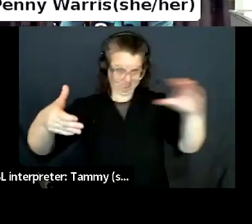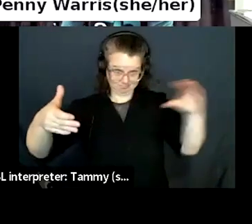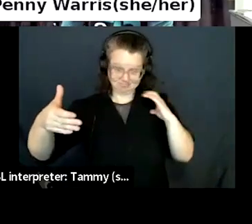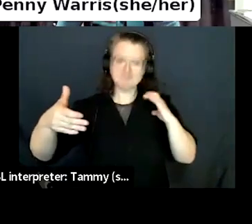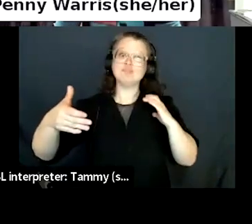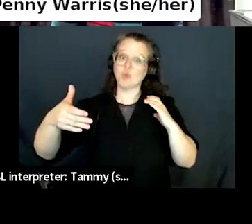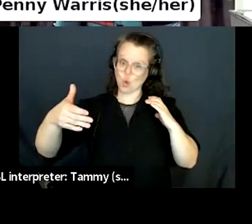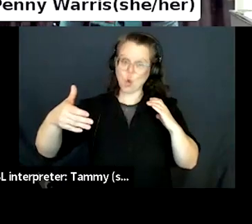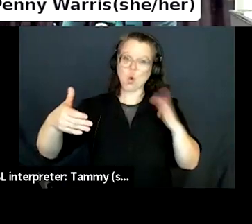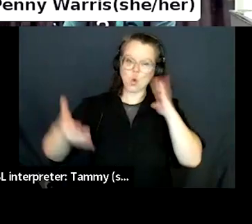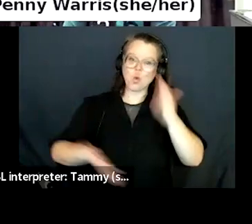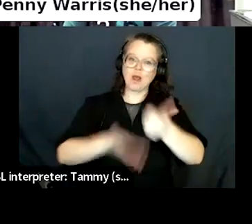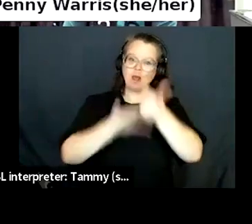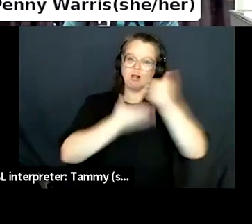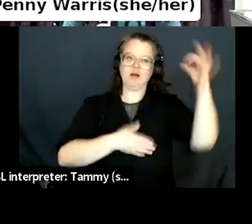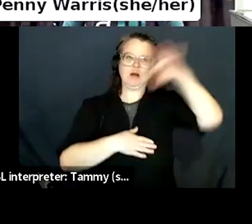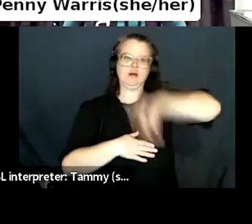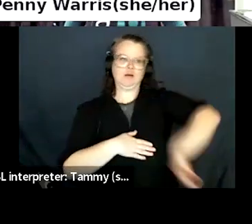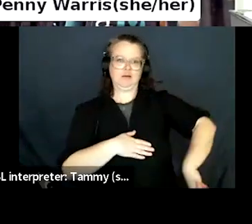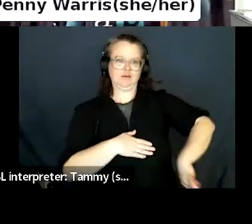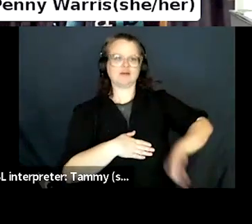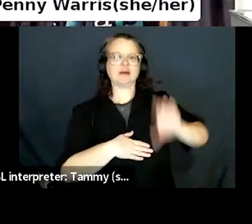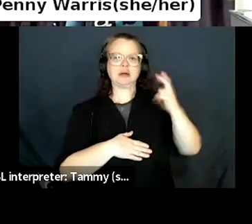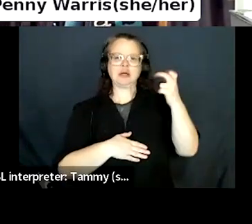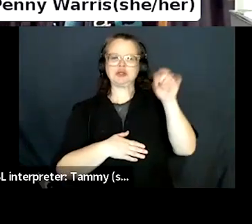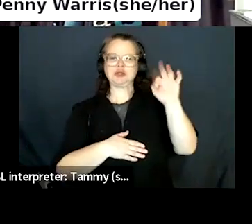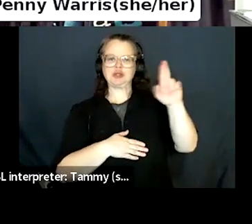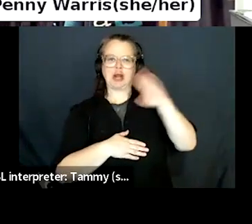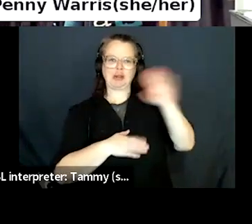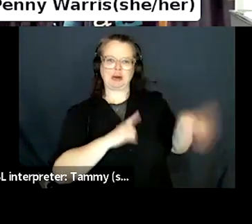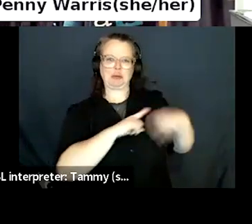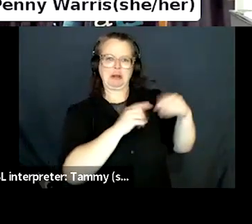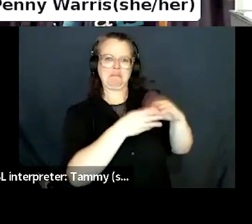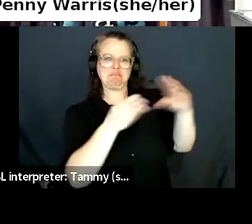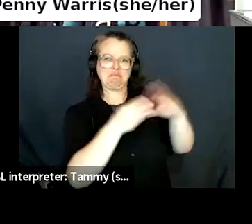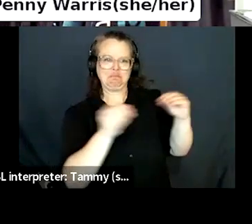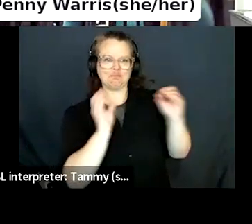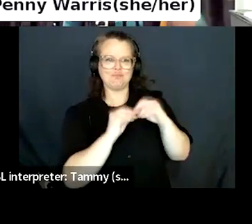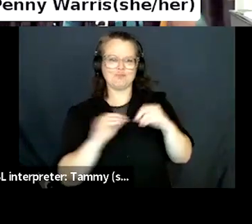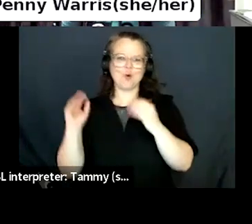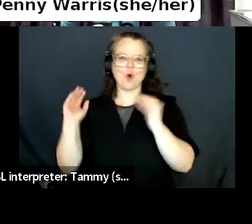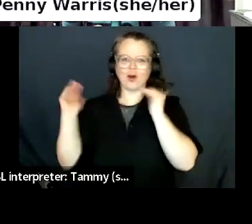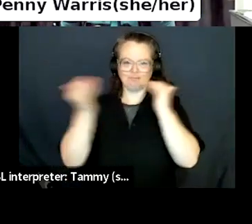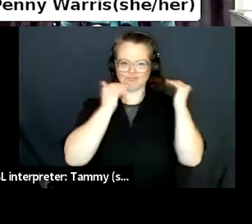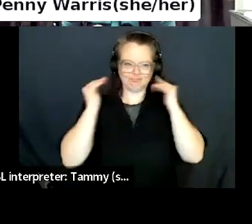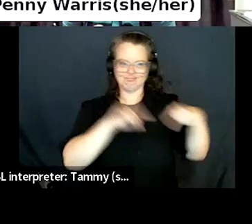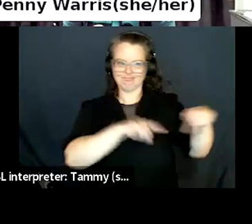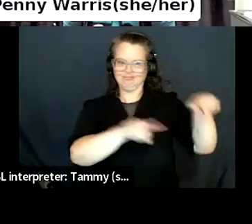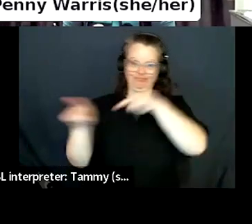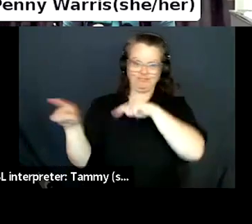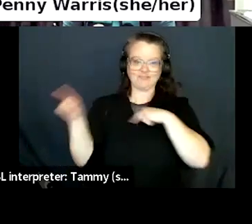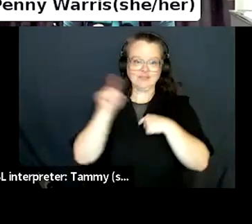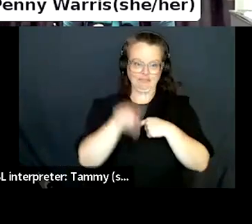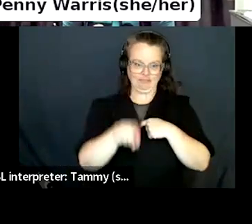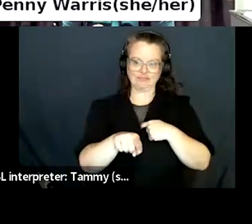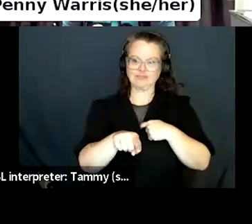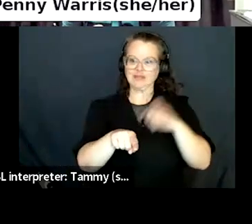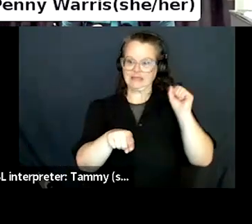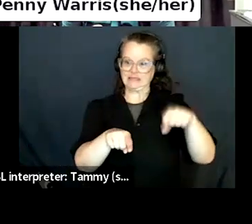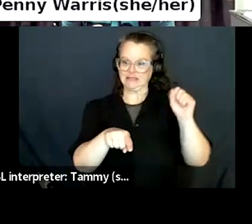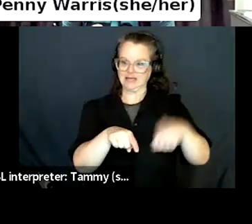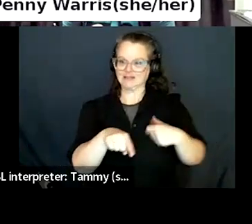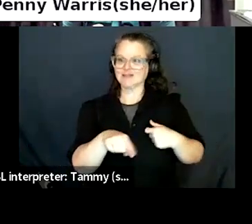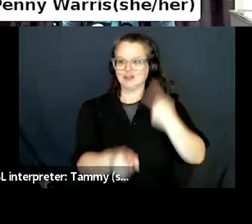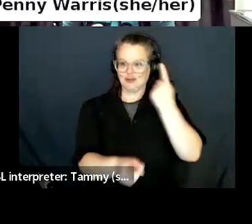Uh, yeah, I'll echo, uh, Penny's comment. Uh, CEBA is incredibly helpful. I actually went to a bunch